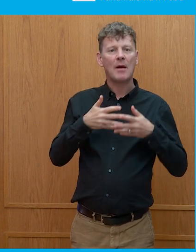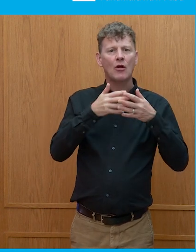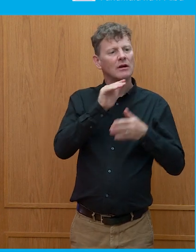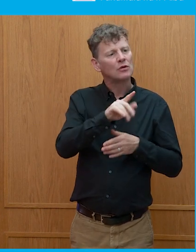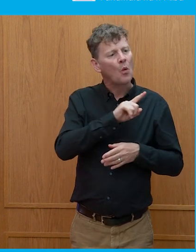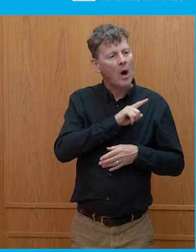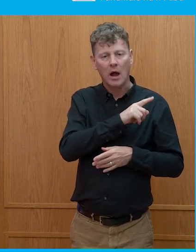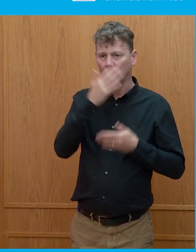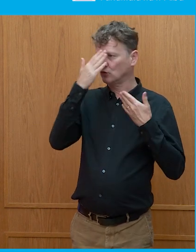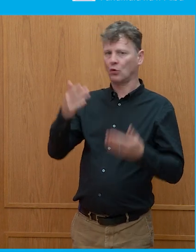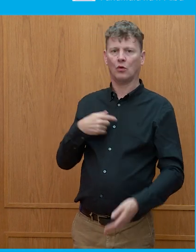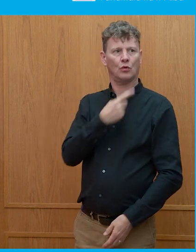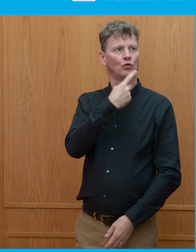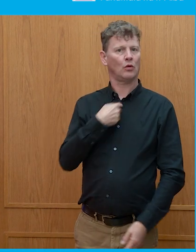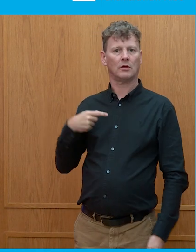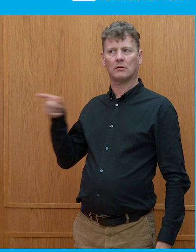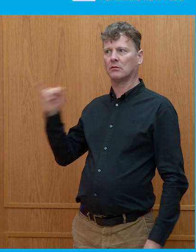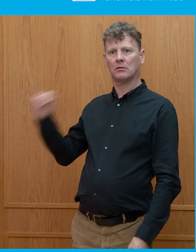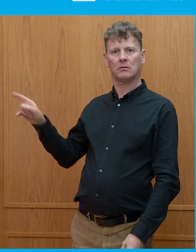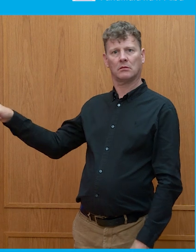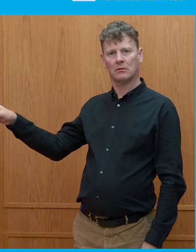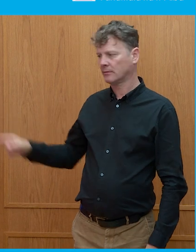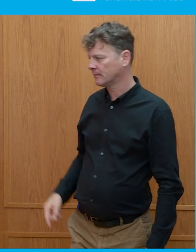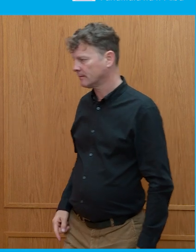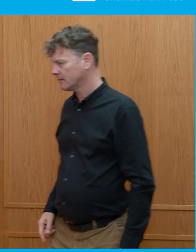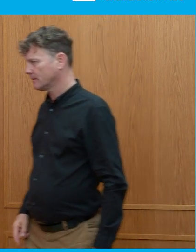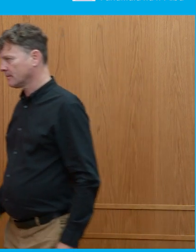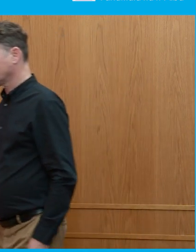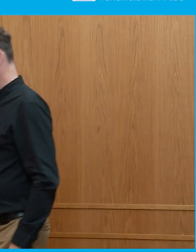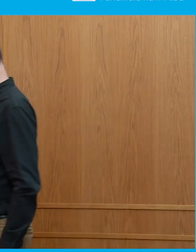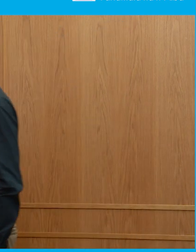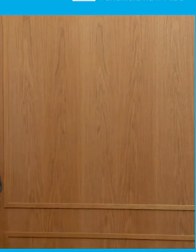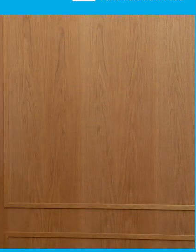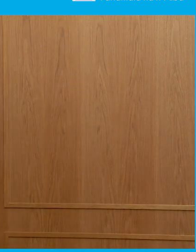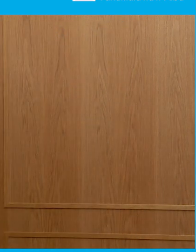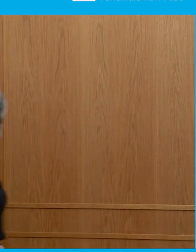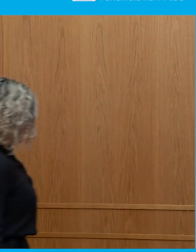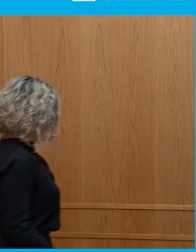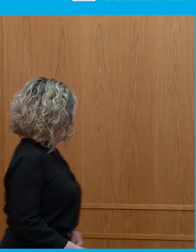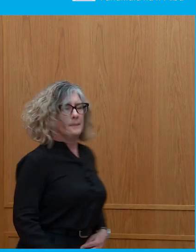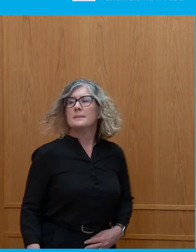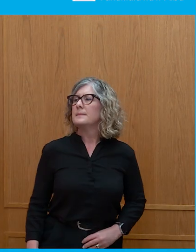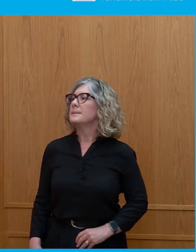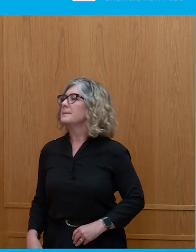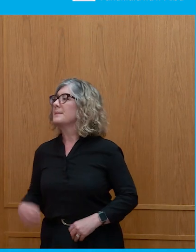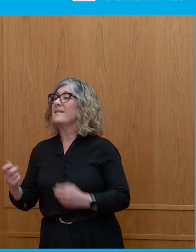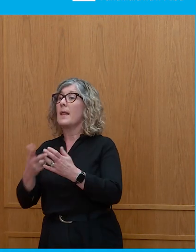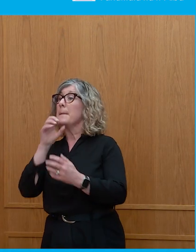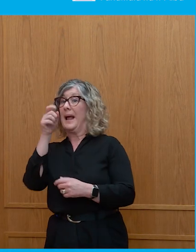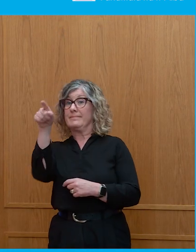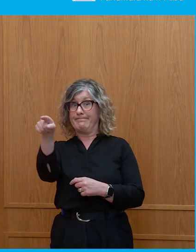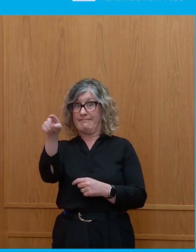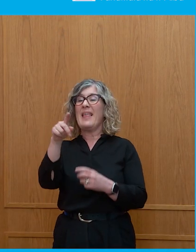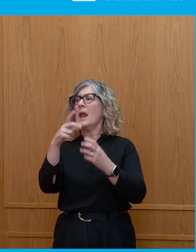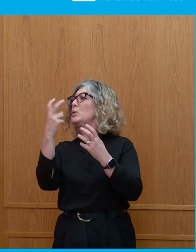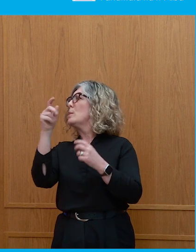They've just been told they're the bad guy. Okay. We'll come to the gentleman up here, and then we've got two gentlemen over on this side who would like to ask